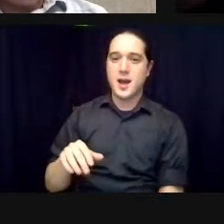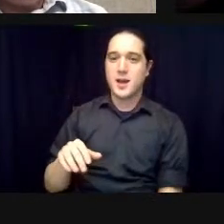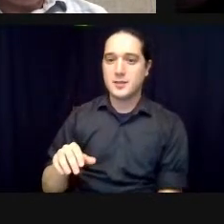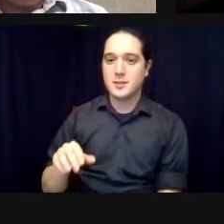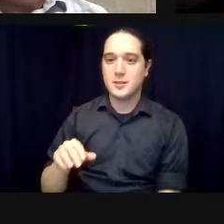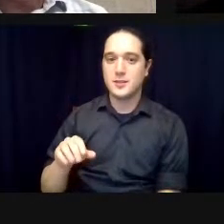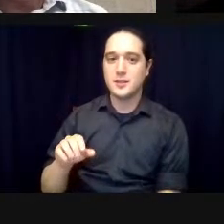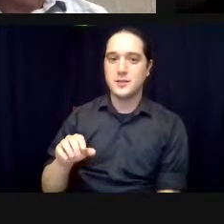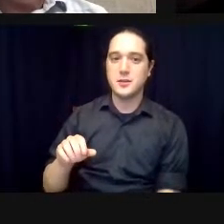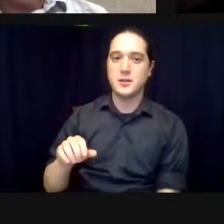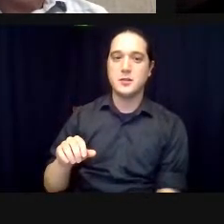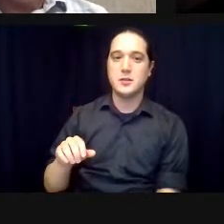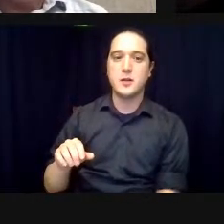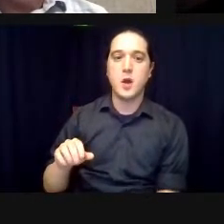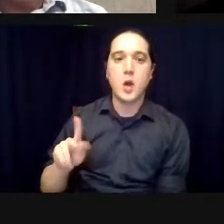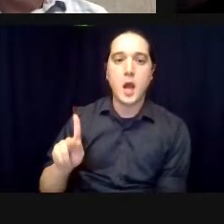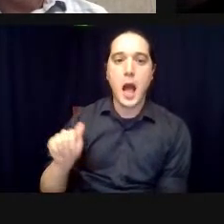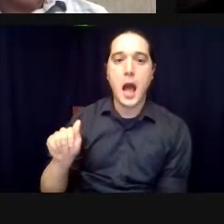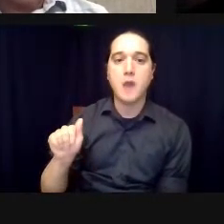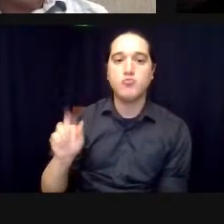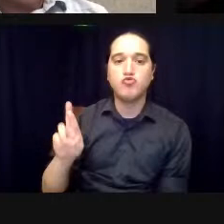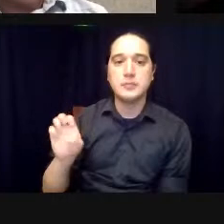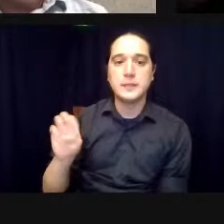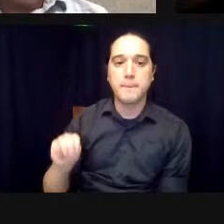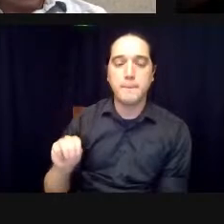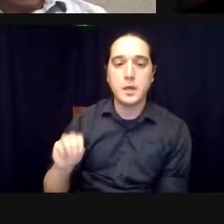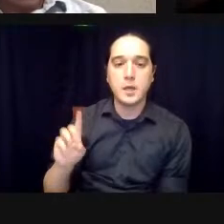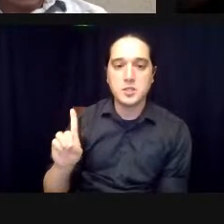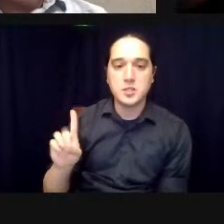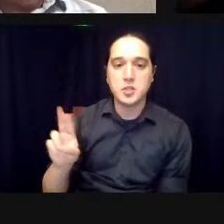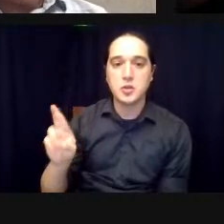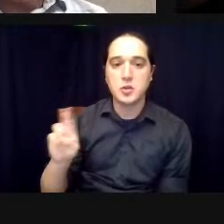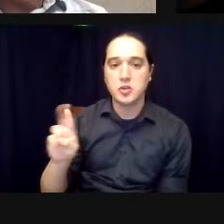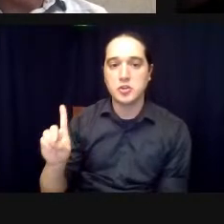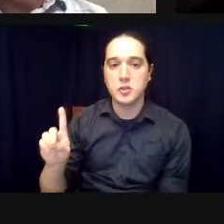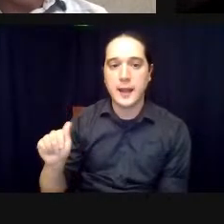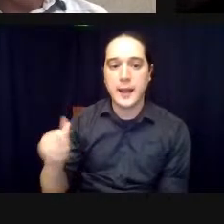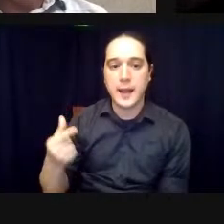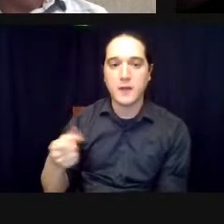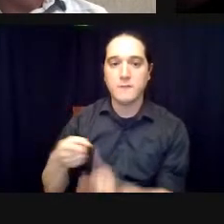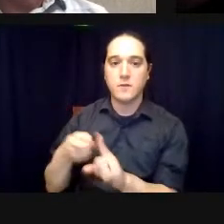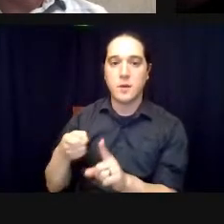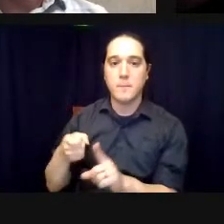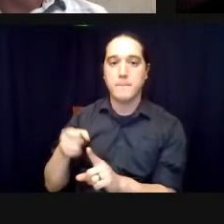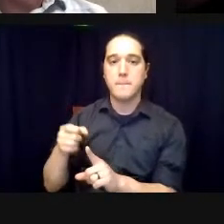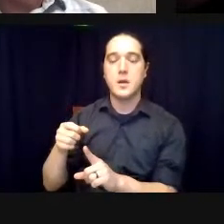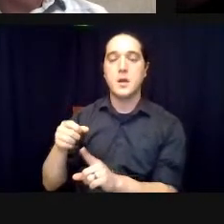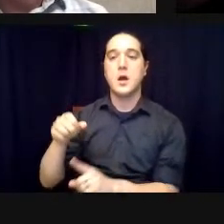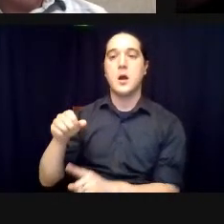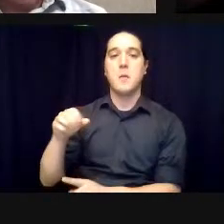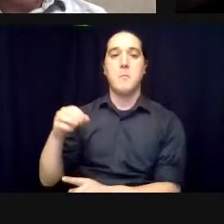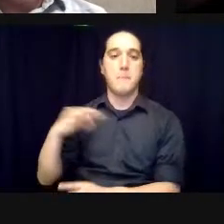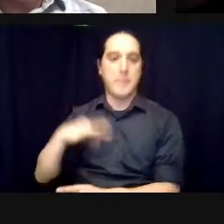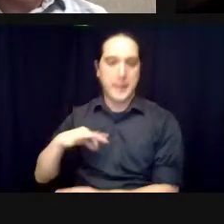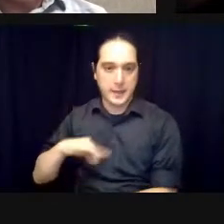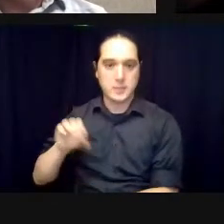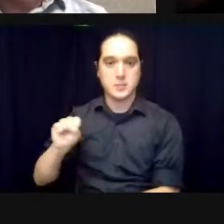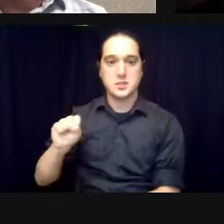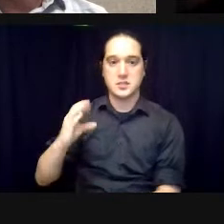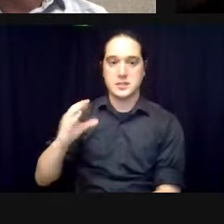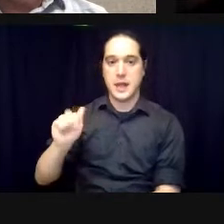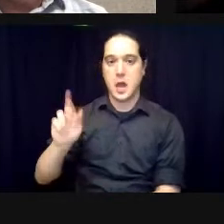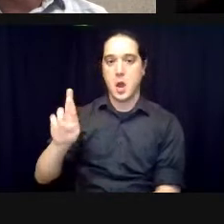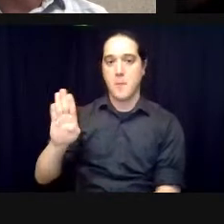and he asks what are some lessons vis-a-vis human interactions that mark learned in his experience and what